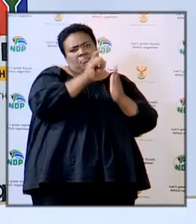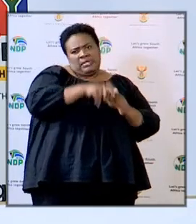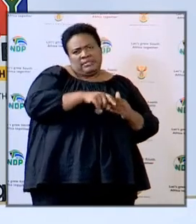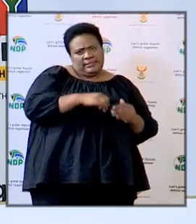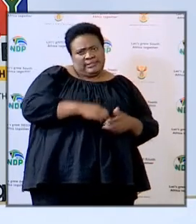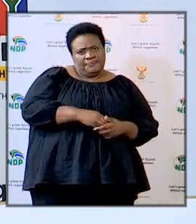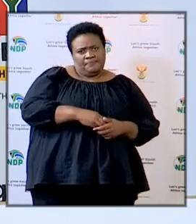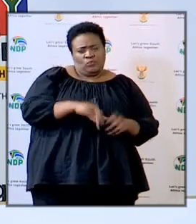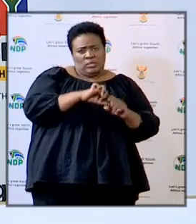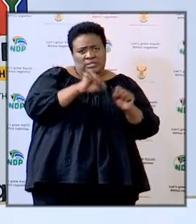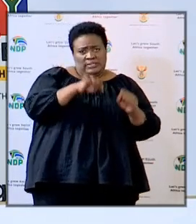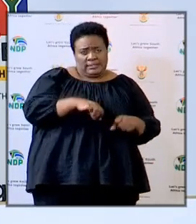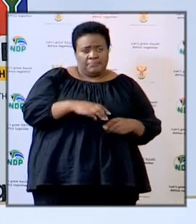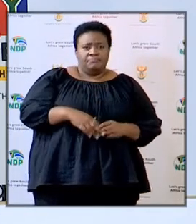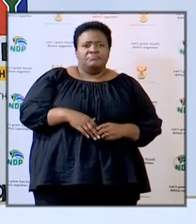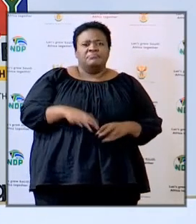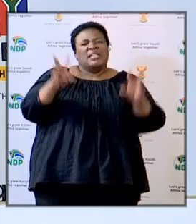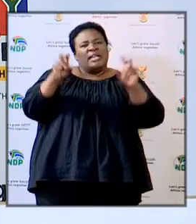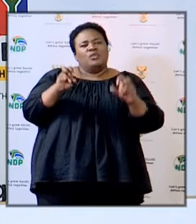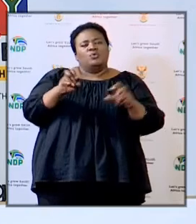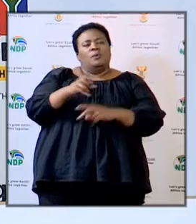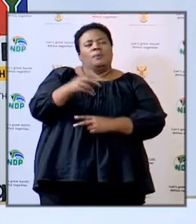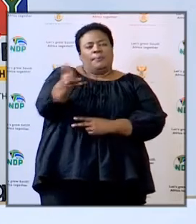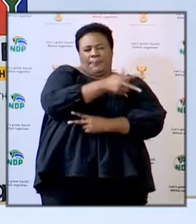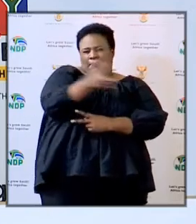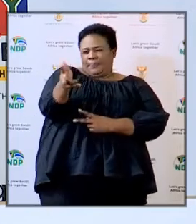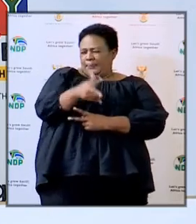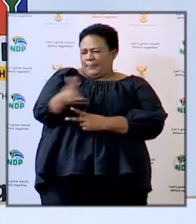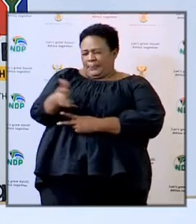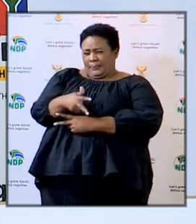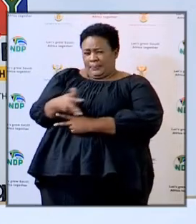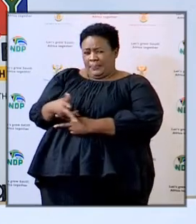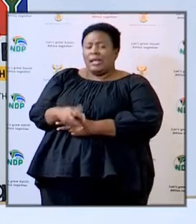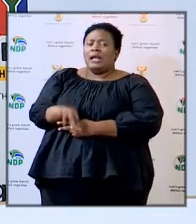issue of fumigation minister you said I must add indeed we issued